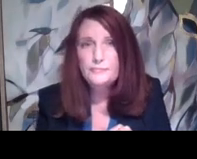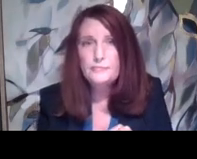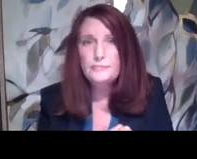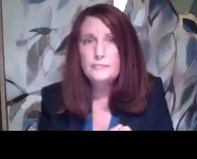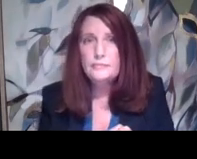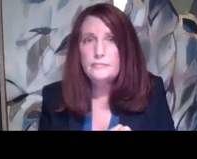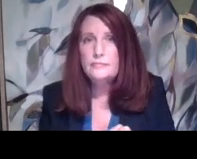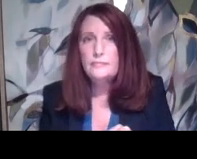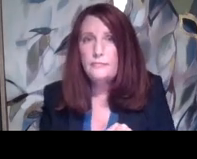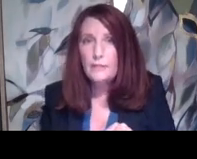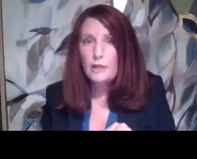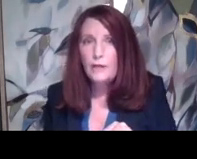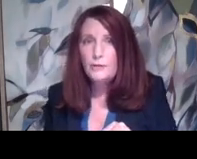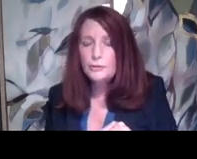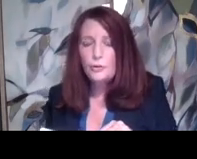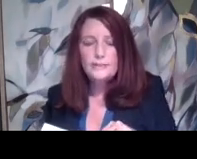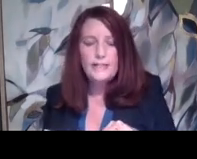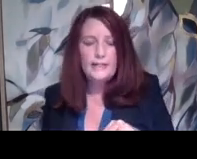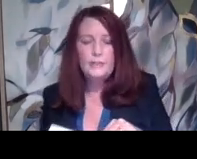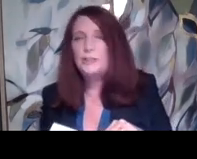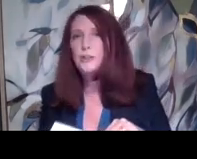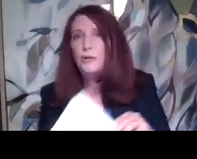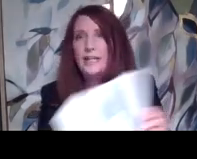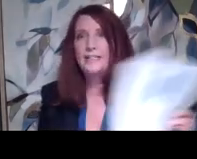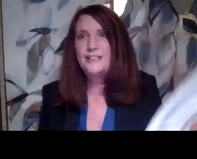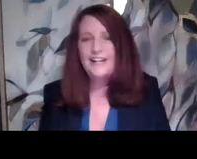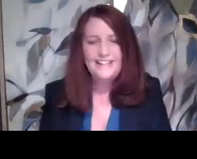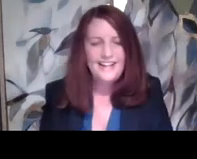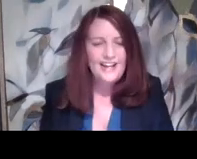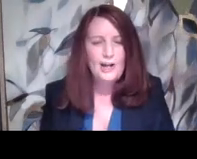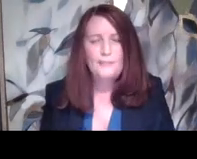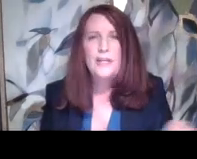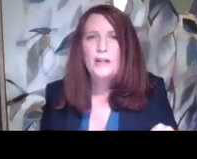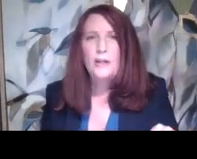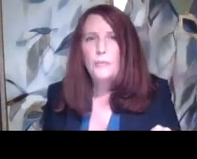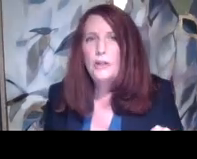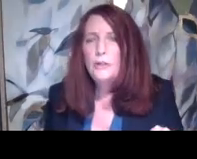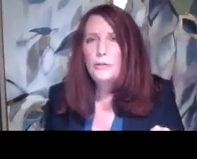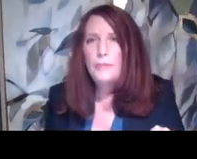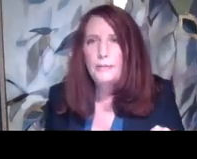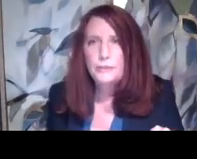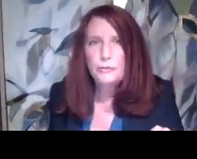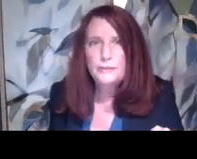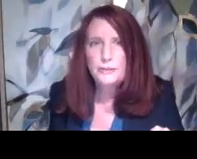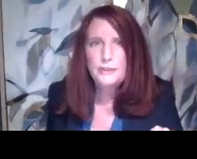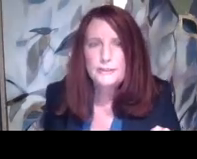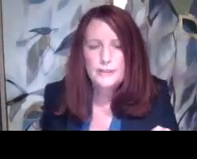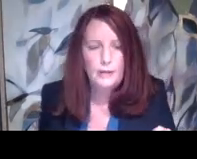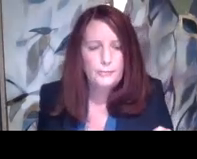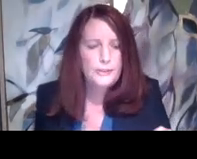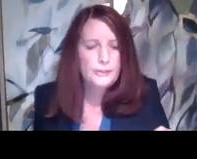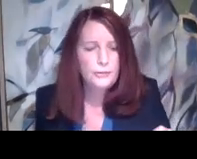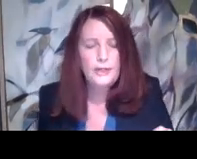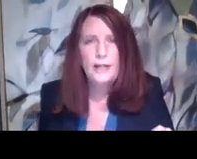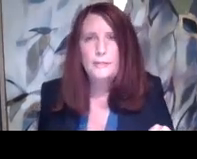covered schools, and we can just go to the next slide, um, will include public school districts,